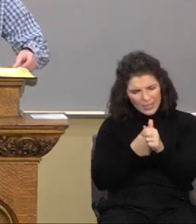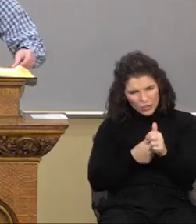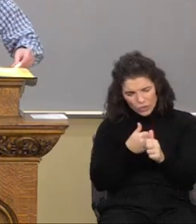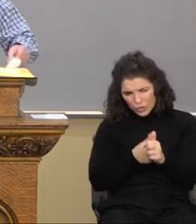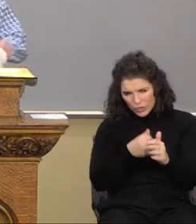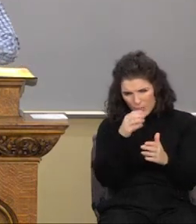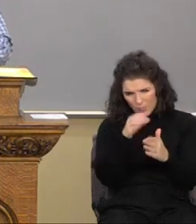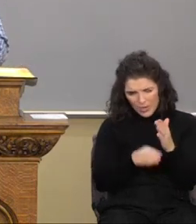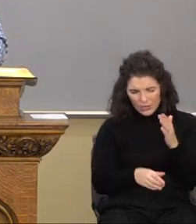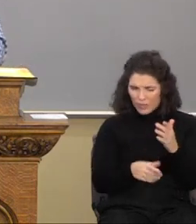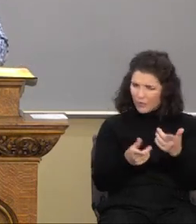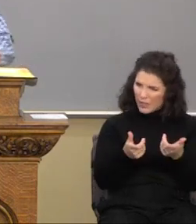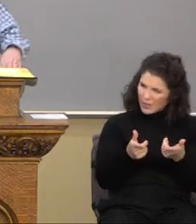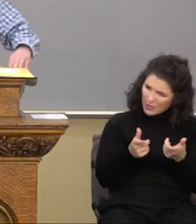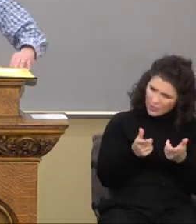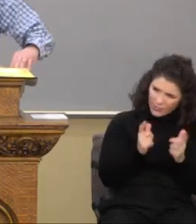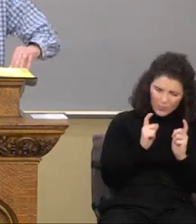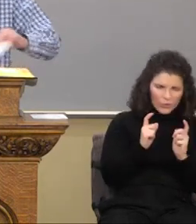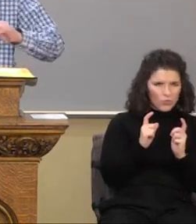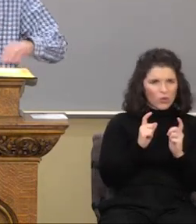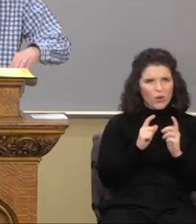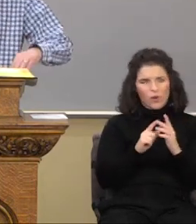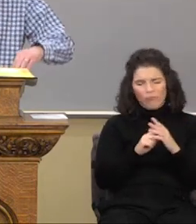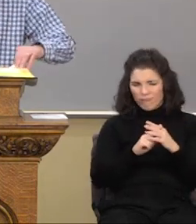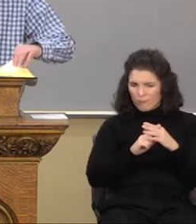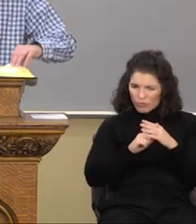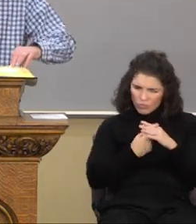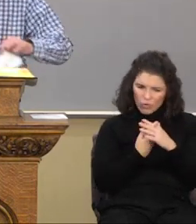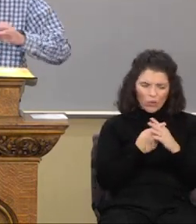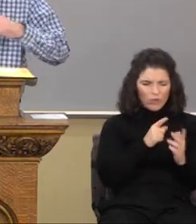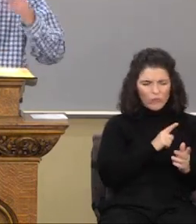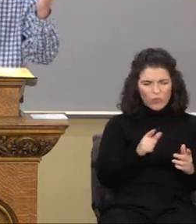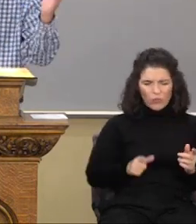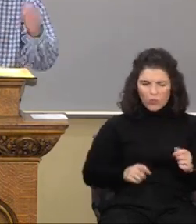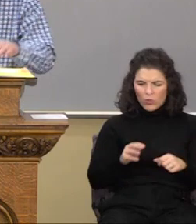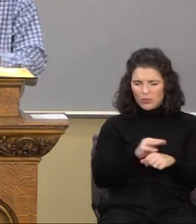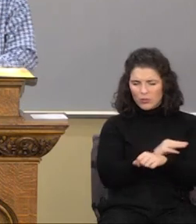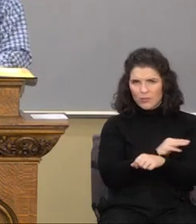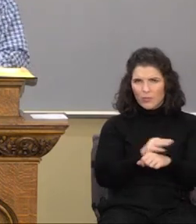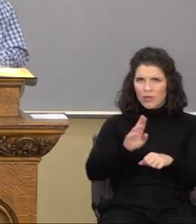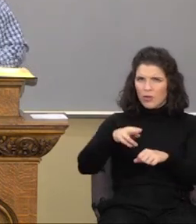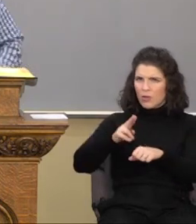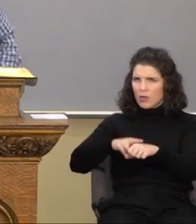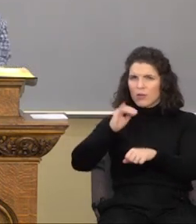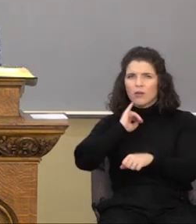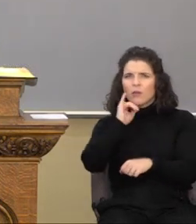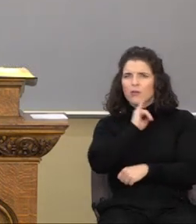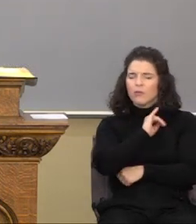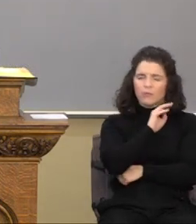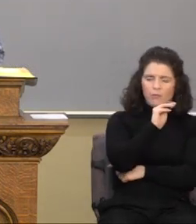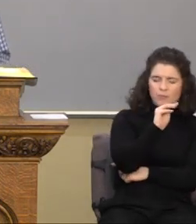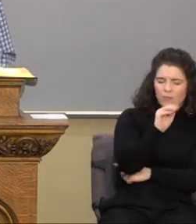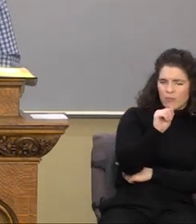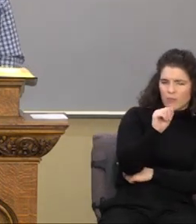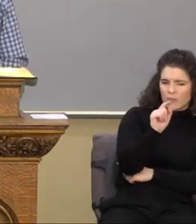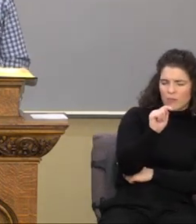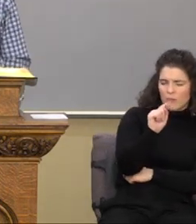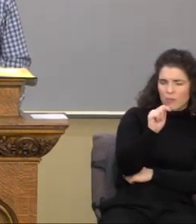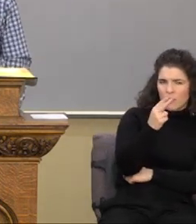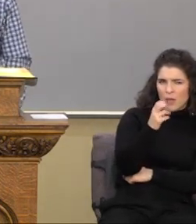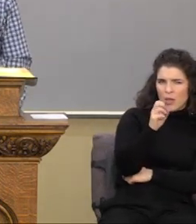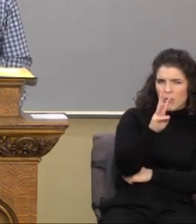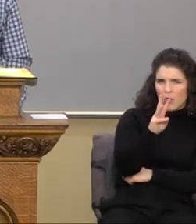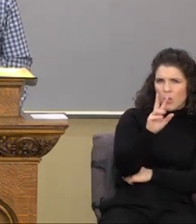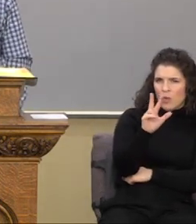right at the onset, at the start of the Lord's ministry to the nation of Israel, we understand that. Matthew chapter three, look